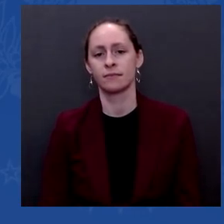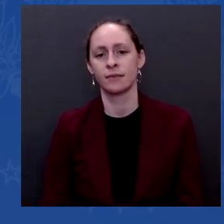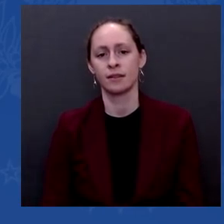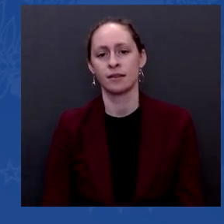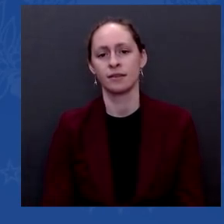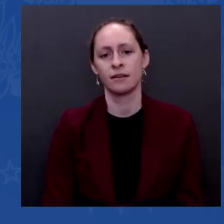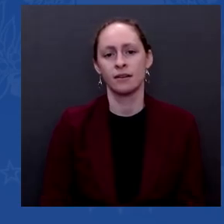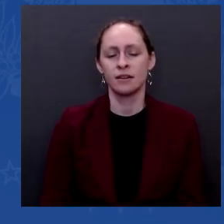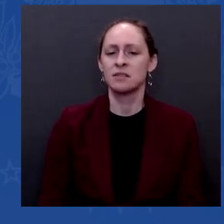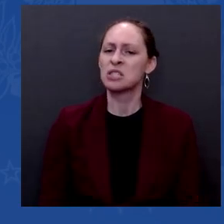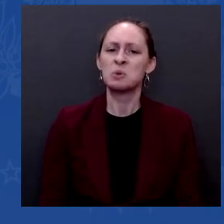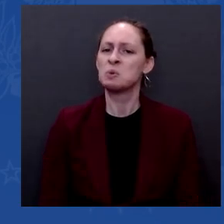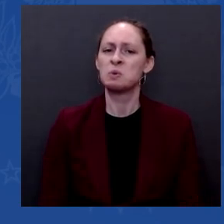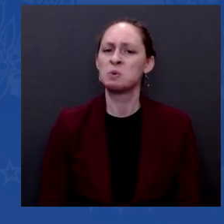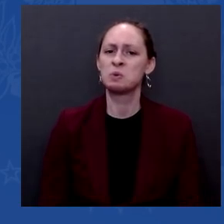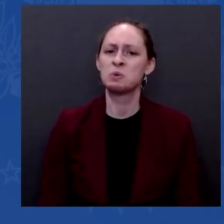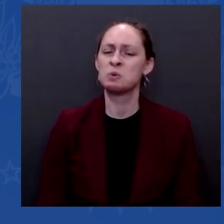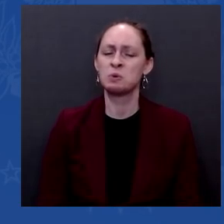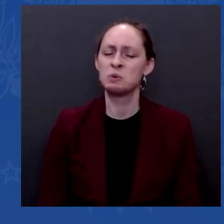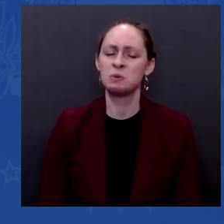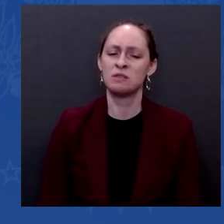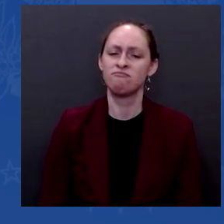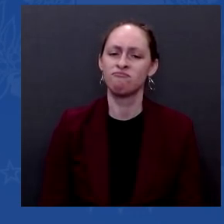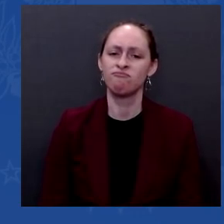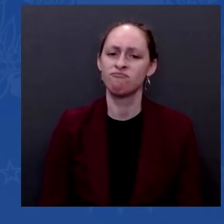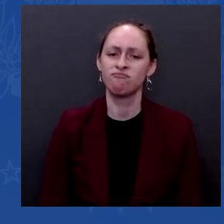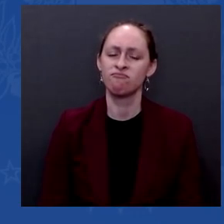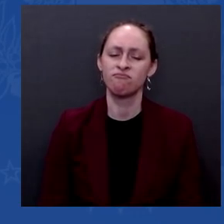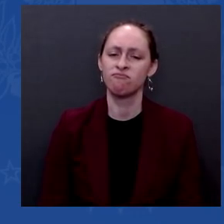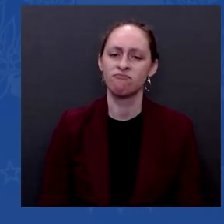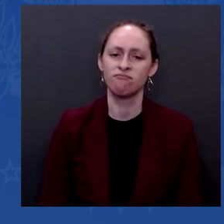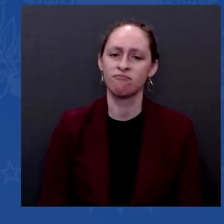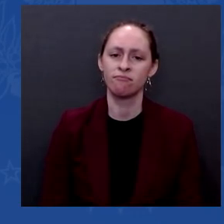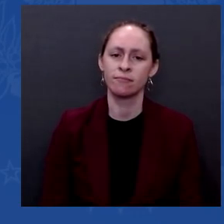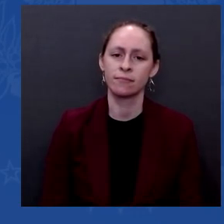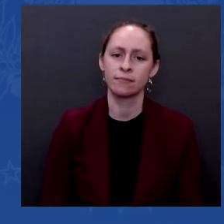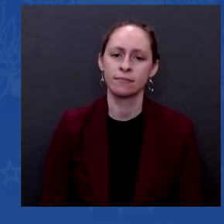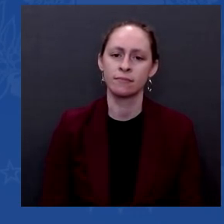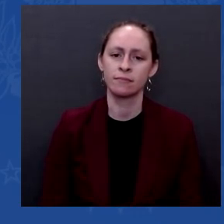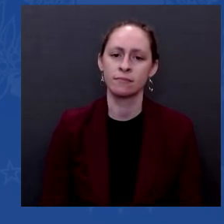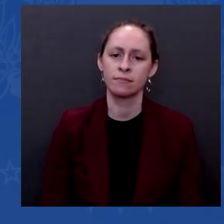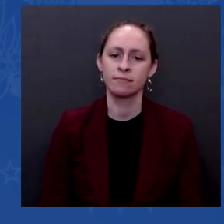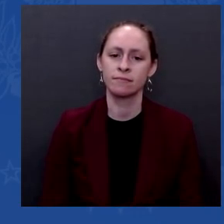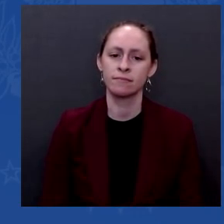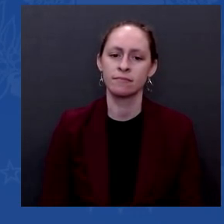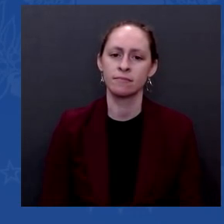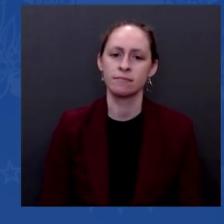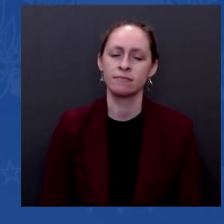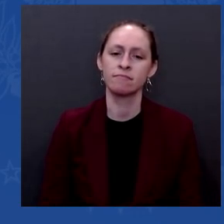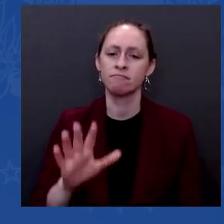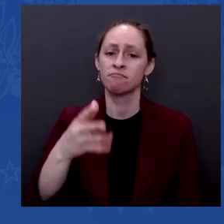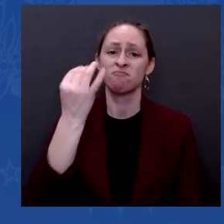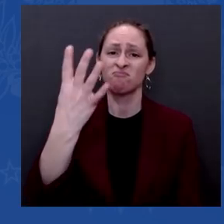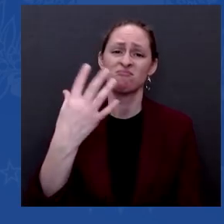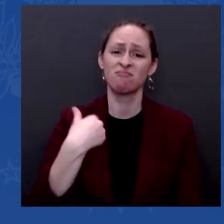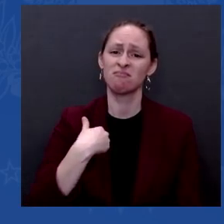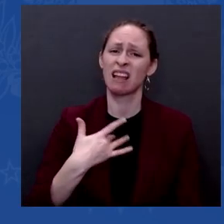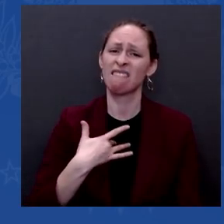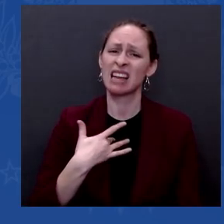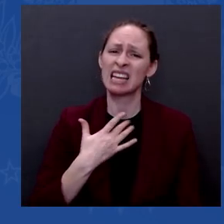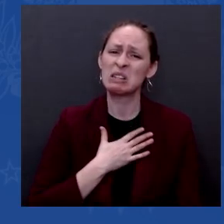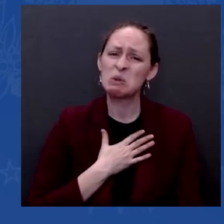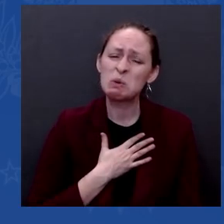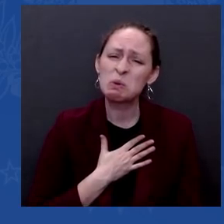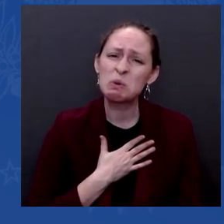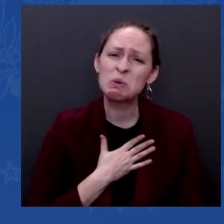But I feel badly also about the fistulas that are taking place in Eastern Congo. I feel badly about a whole range of things around